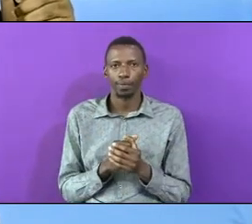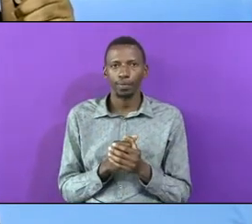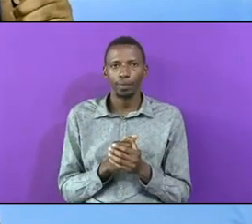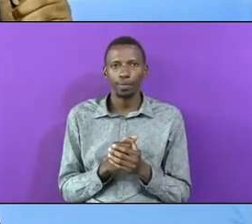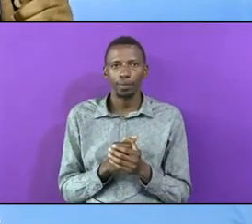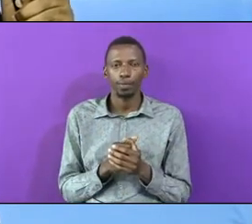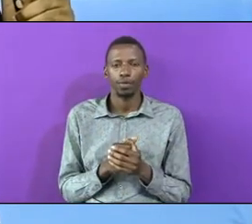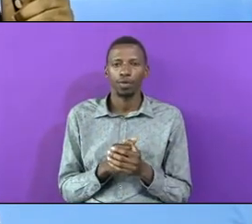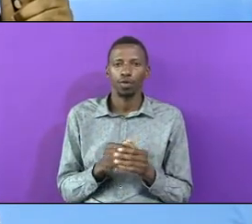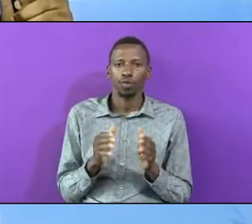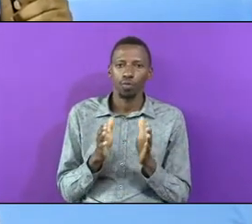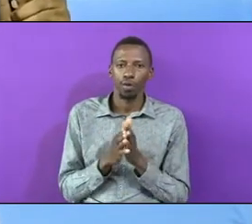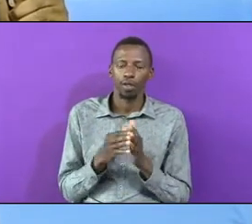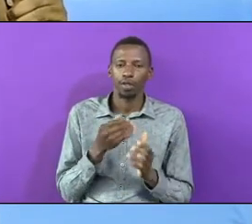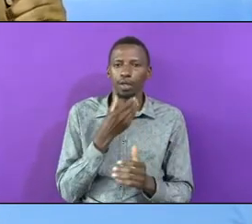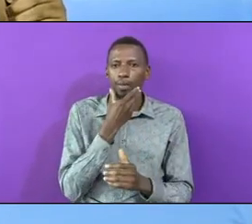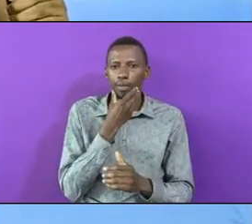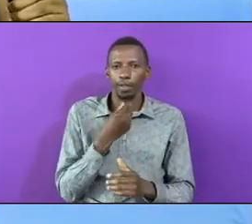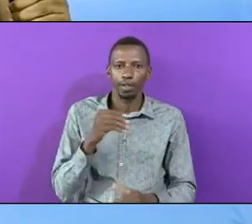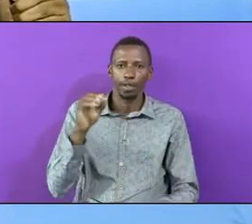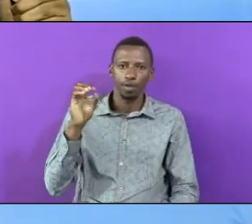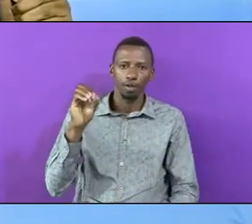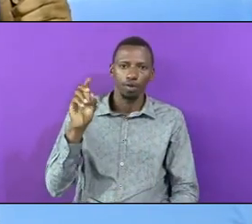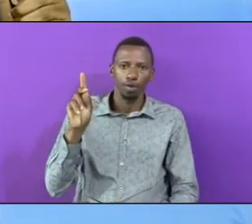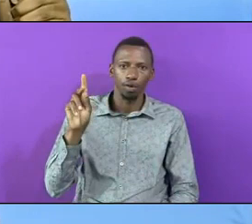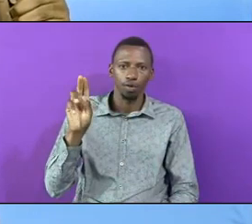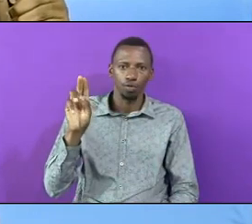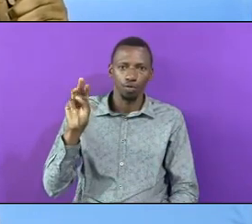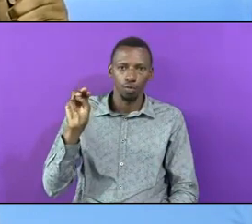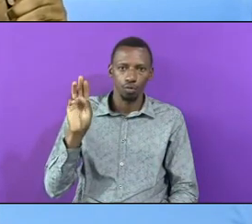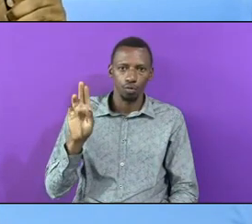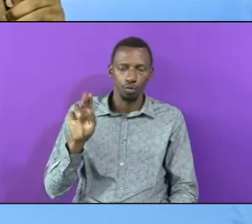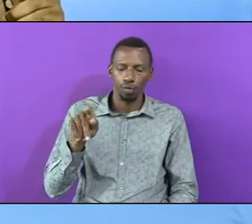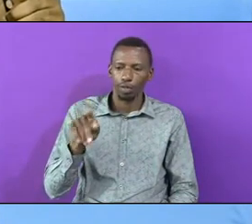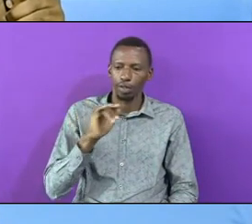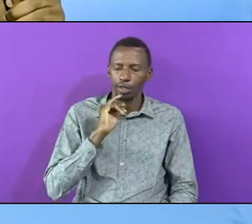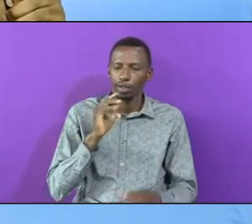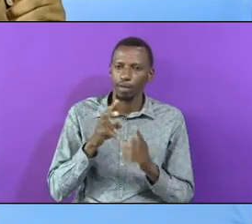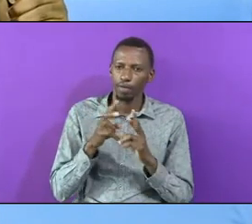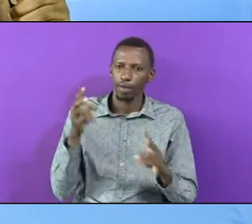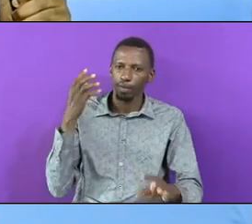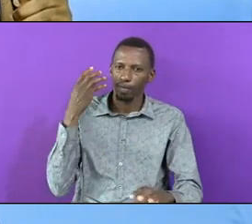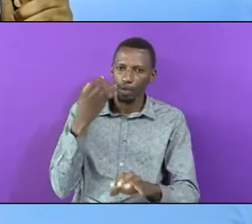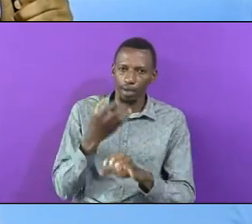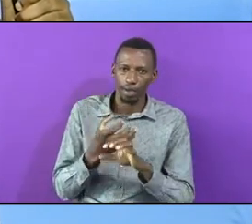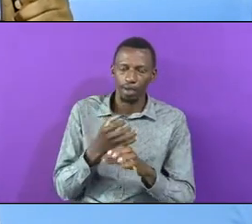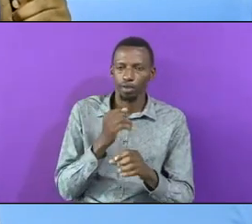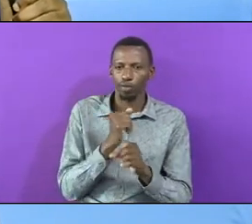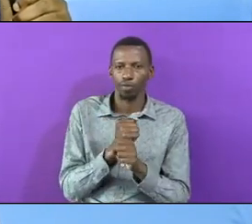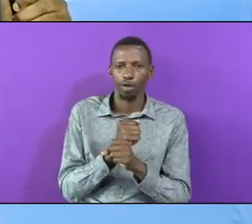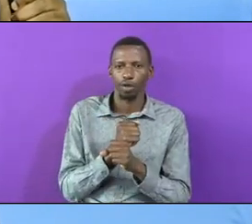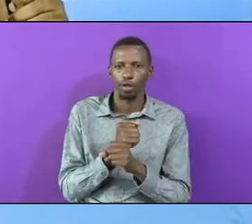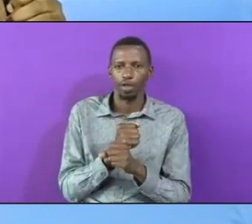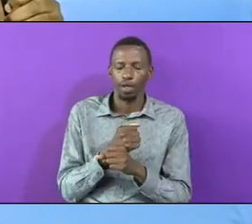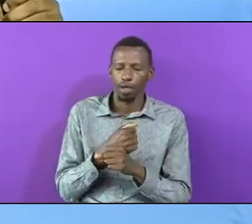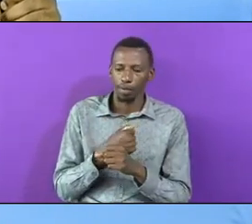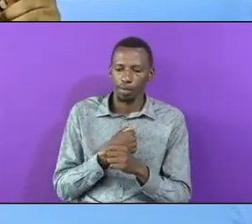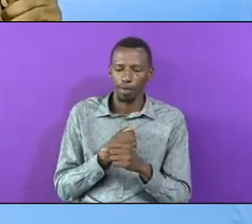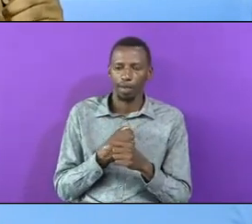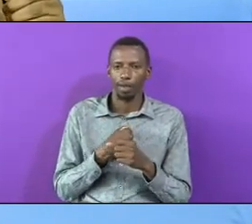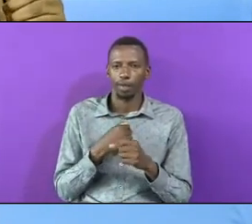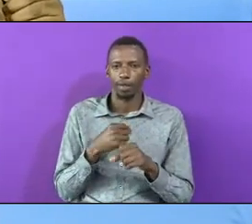With Mr. Okumu It Is The Hardest Task I've Ever Had To Face